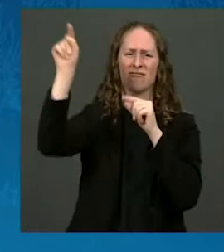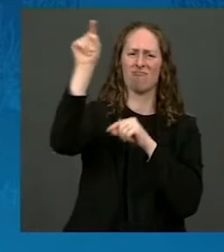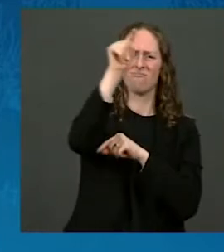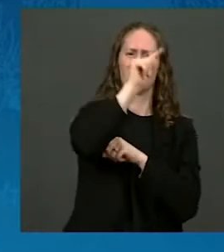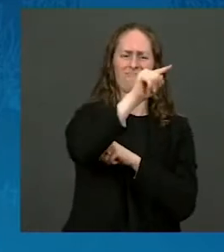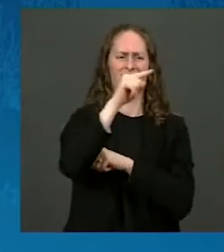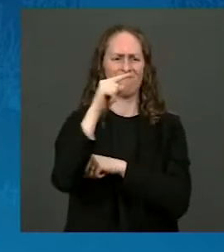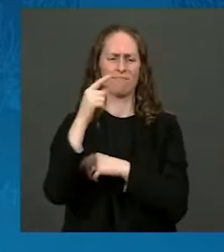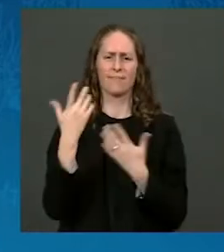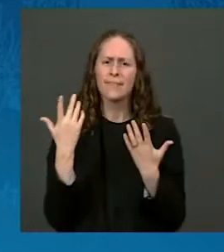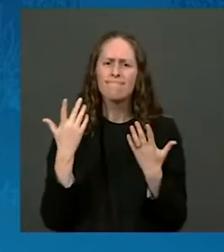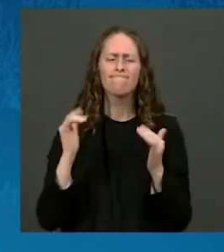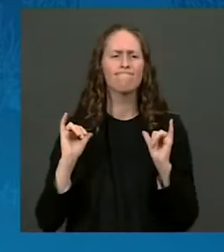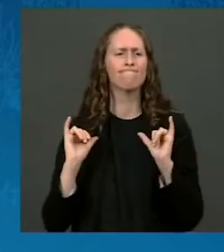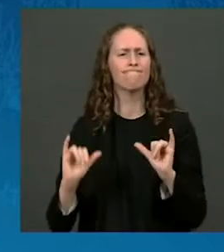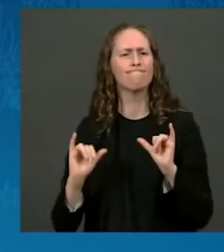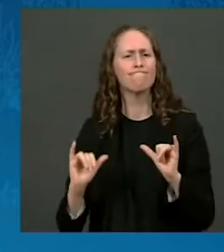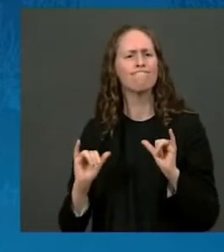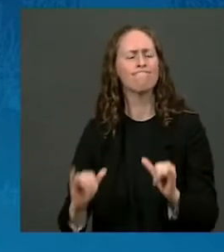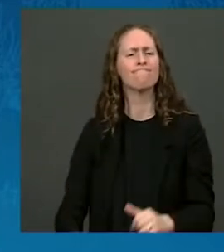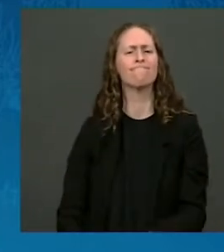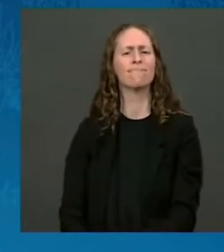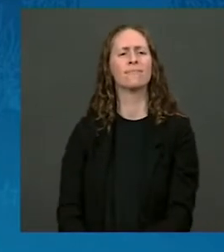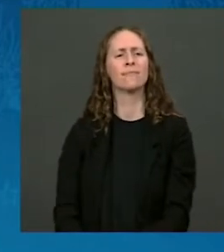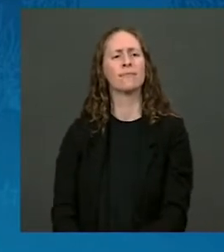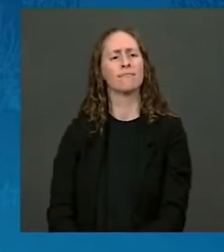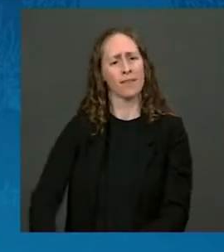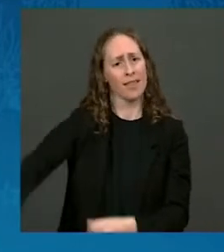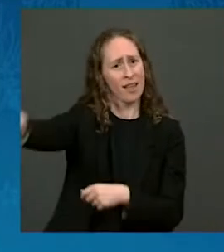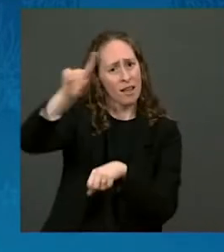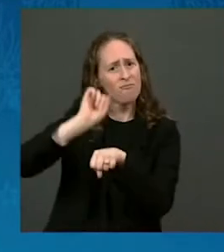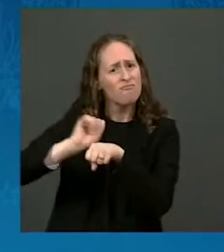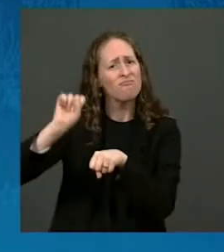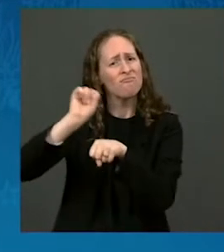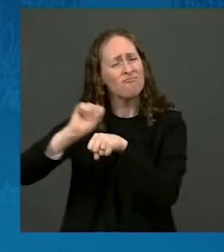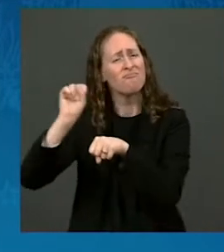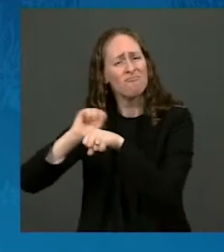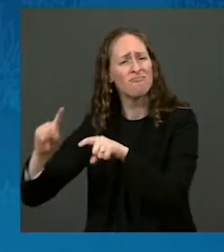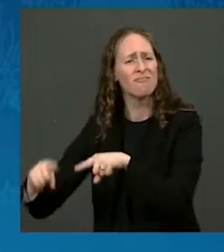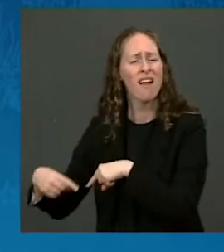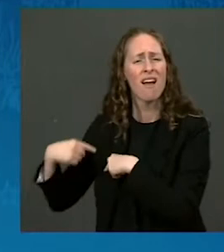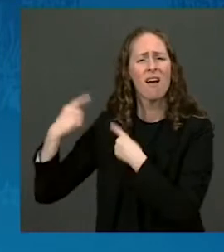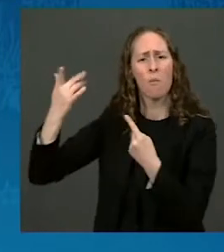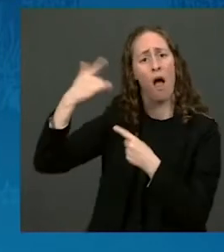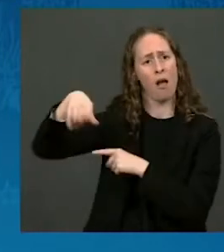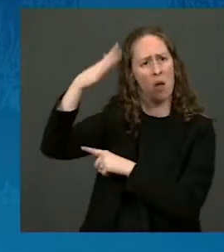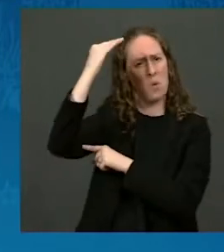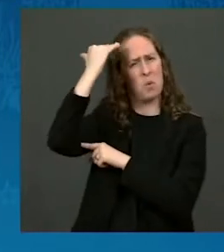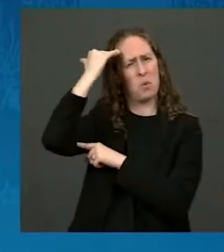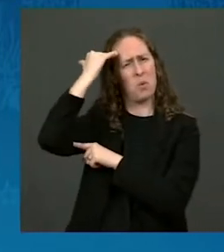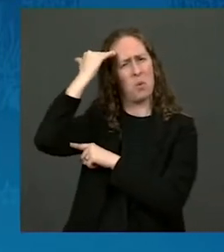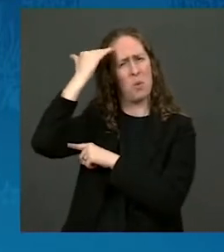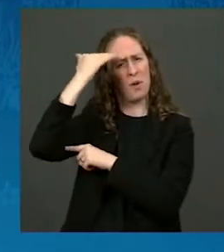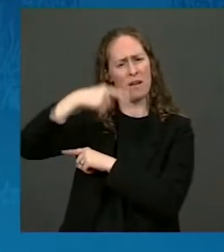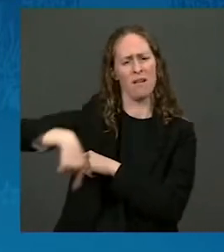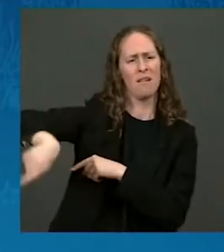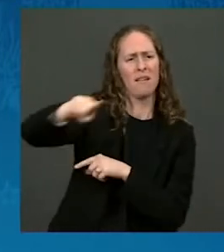Americans do the work that we know is essential to make our nation work.